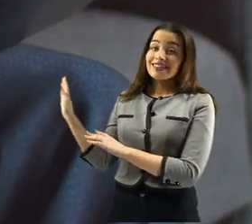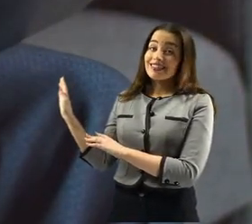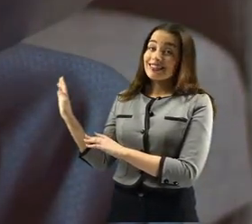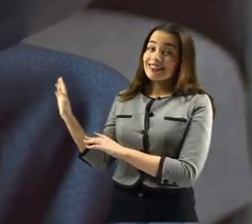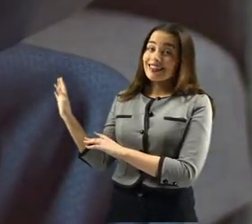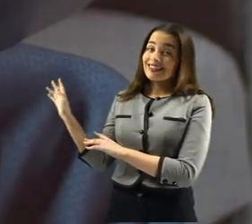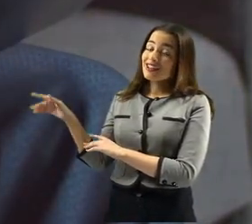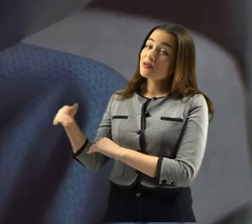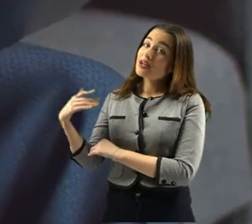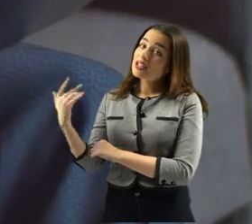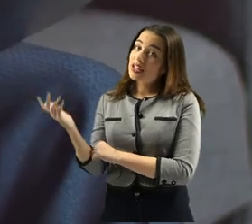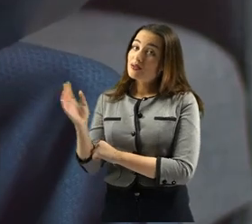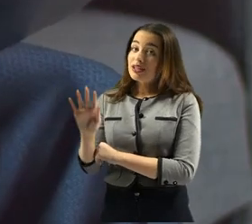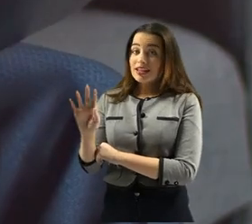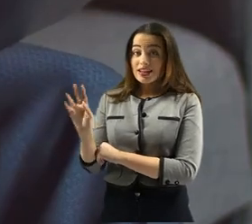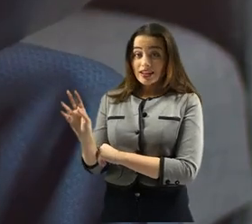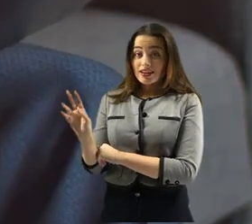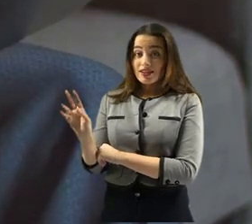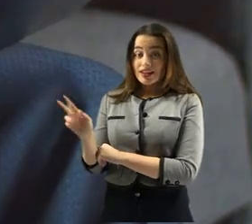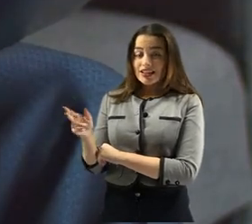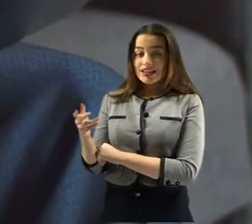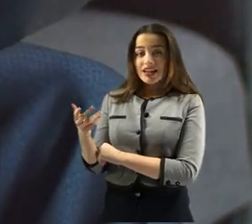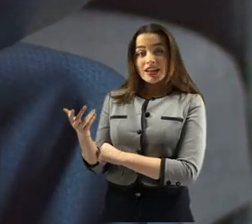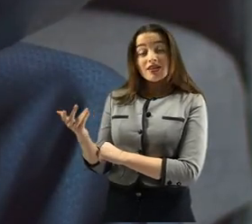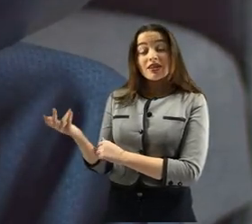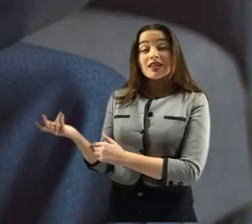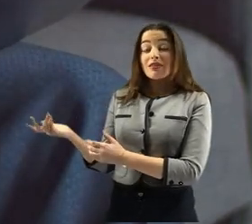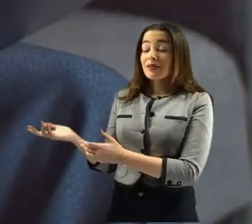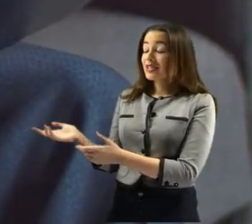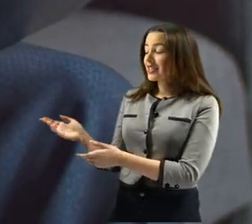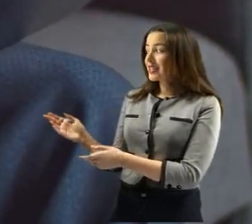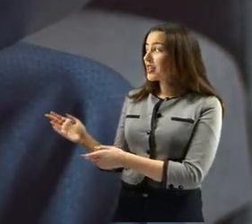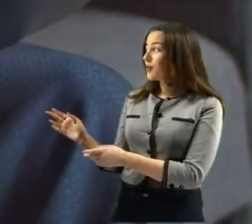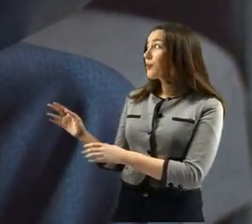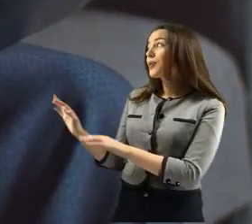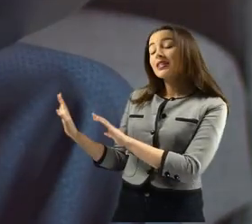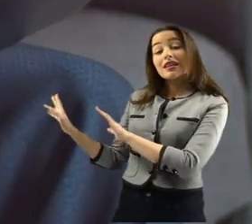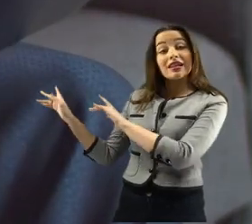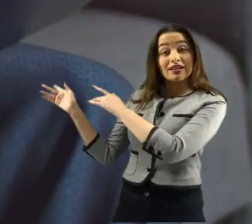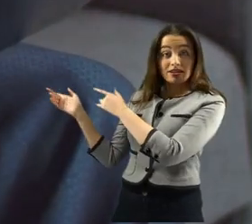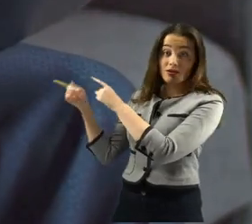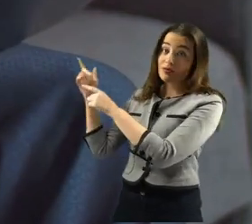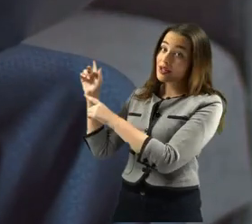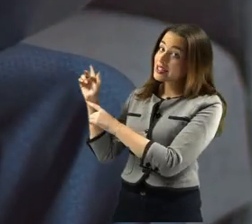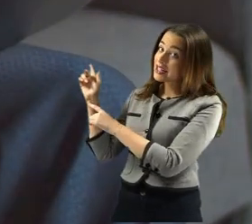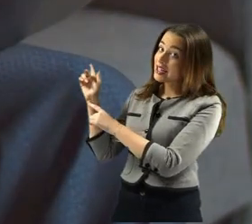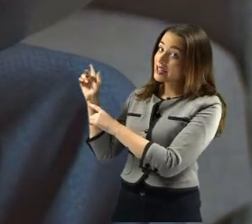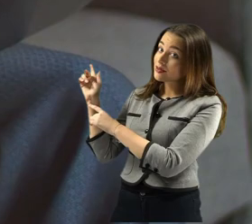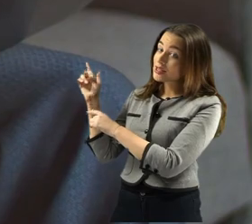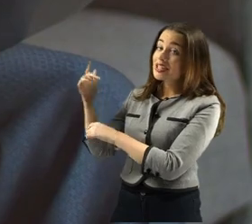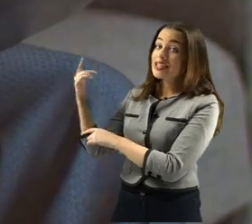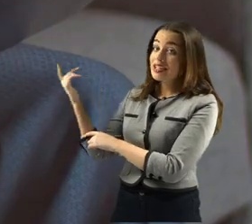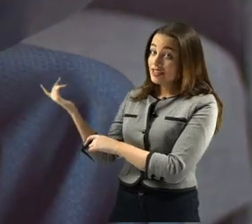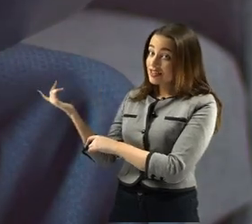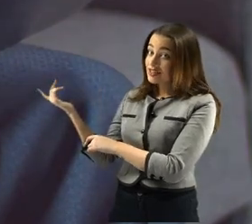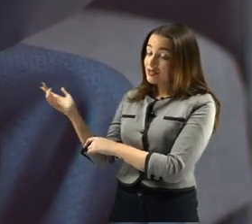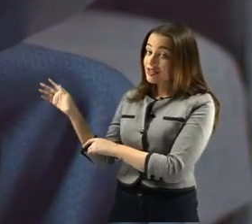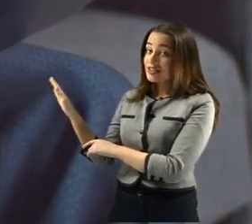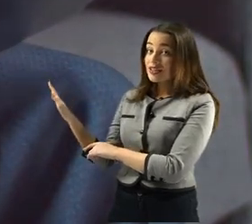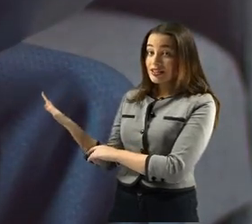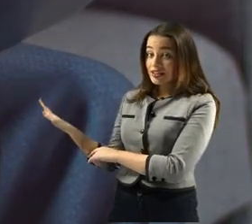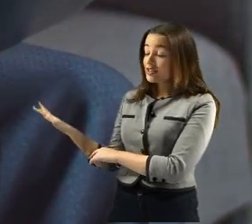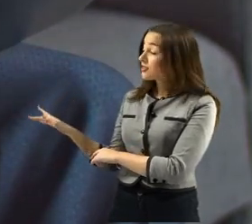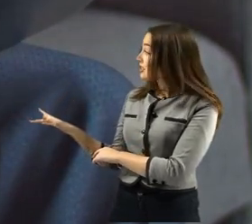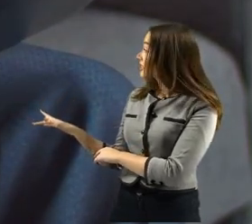This enhancement is often attributed to their reliance on sign language, a visually oriented language that requires a keen understanding of